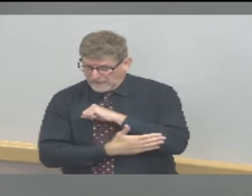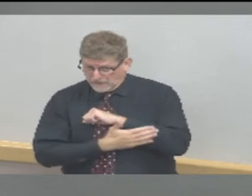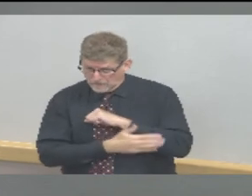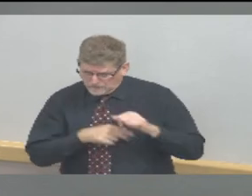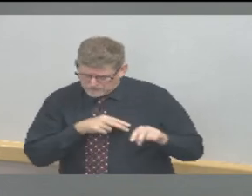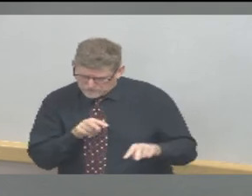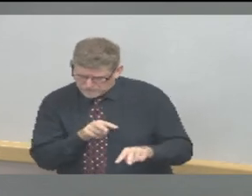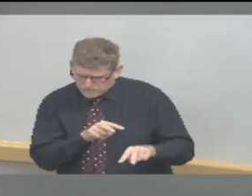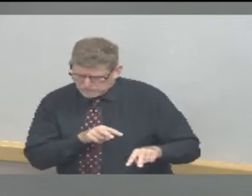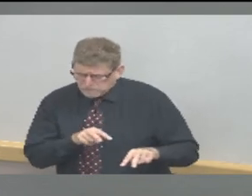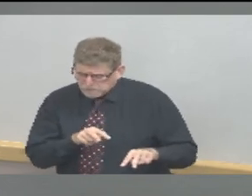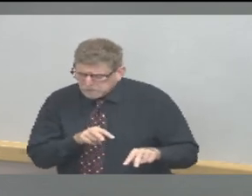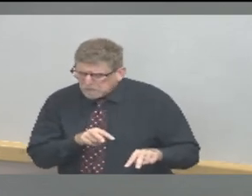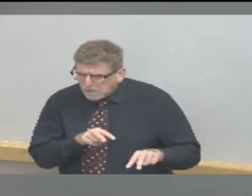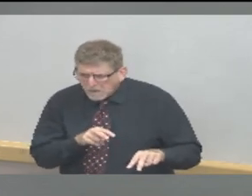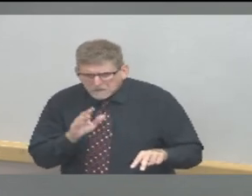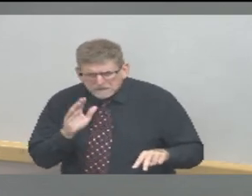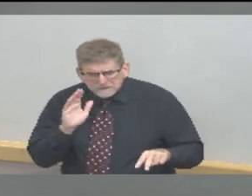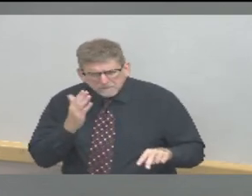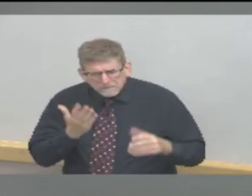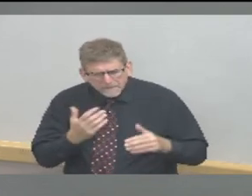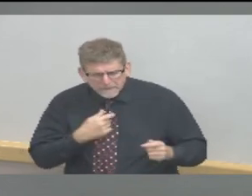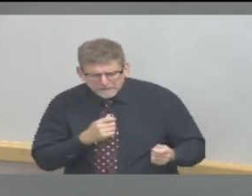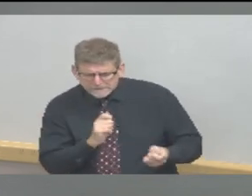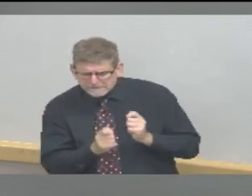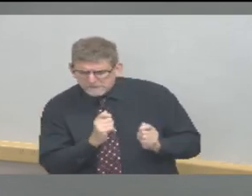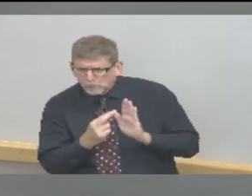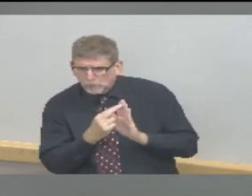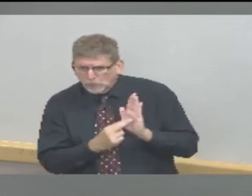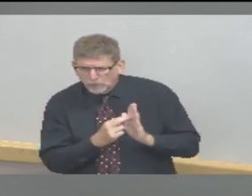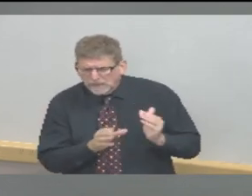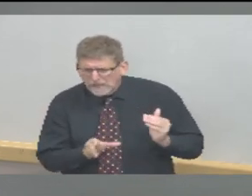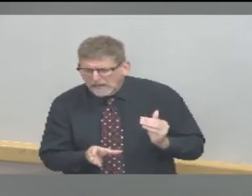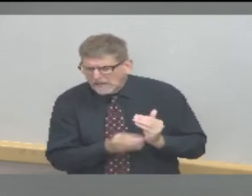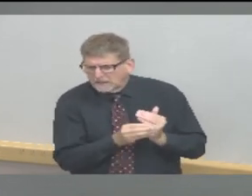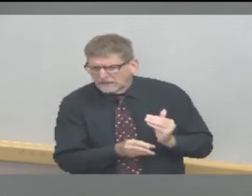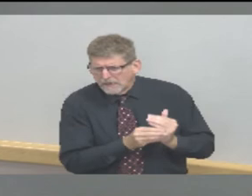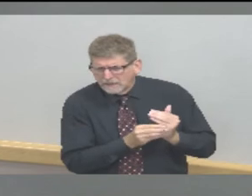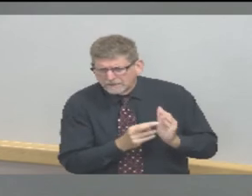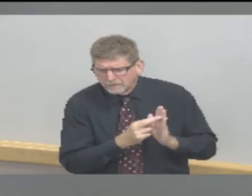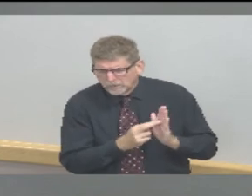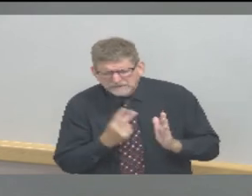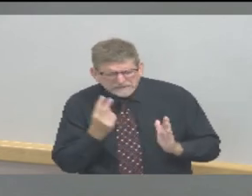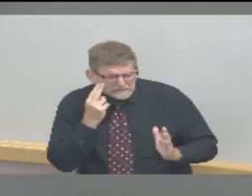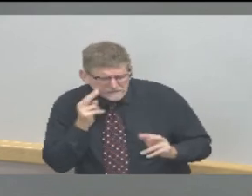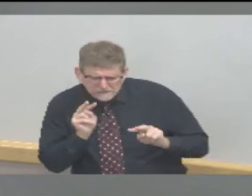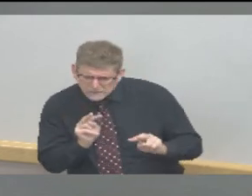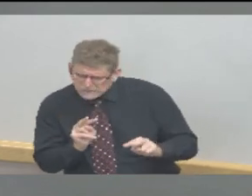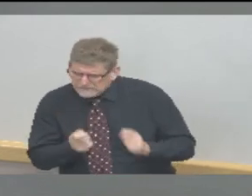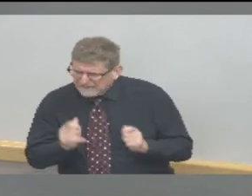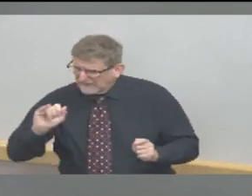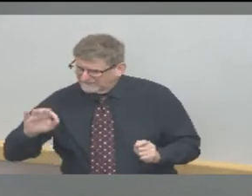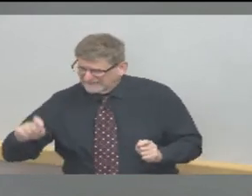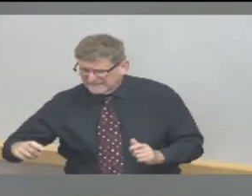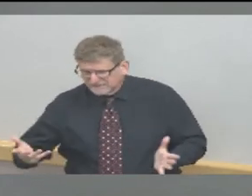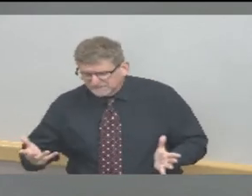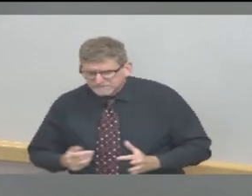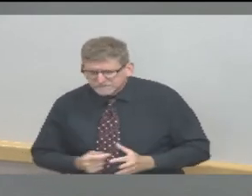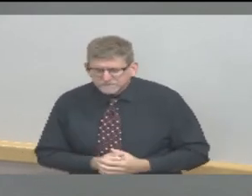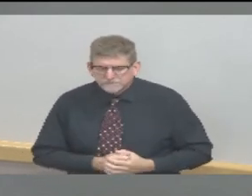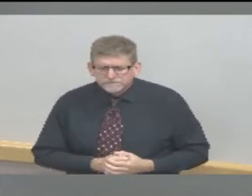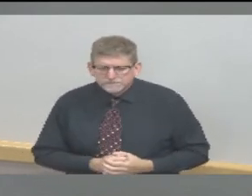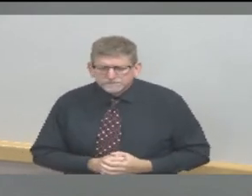or requirements if necessary as of today the COVID-19